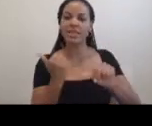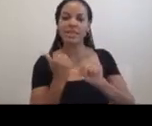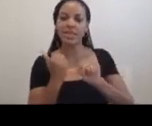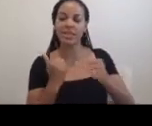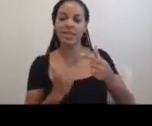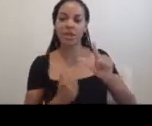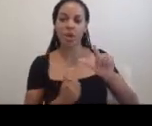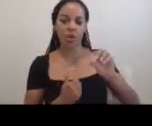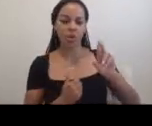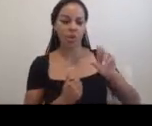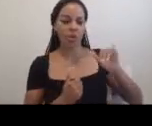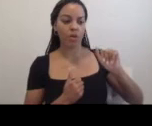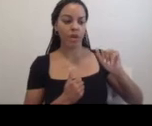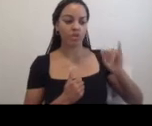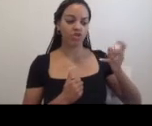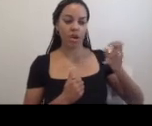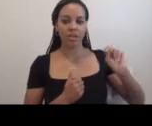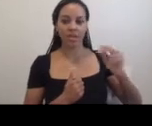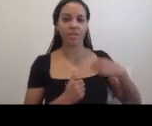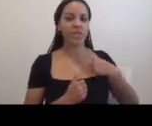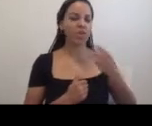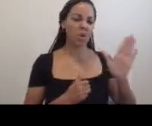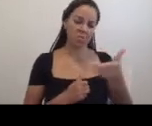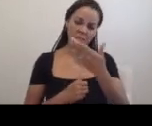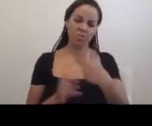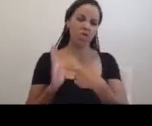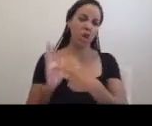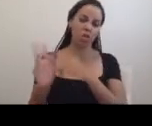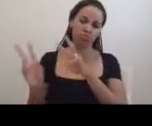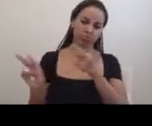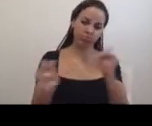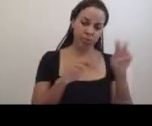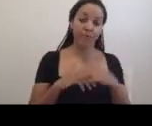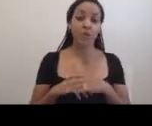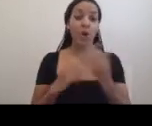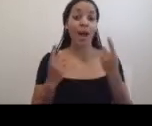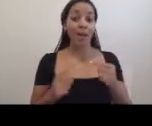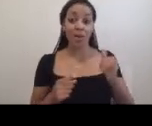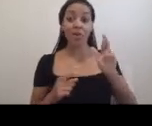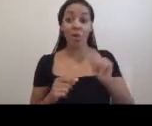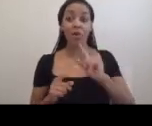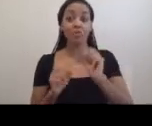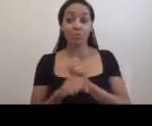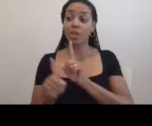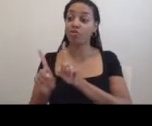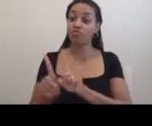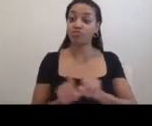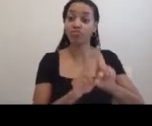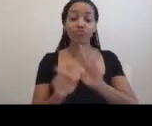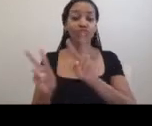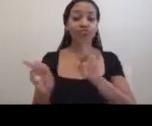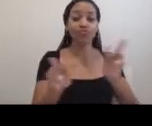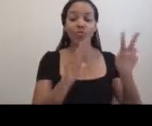Show her around, he said to Gloria. She proceeded to do just that. She drove me